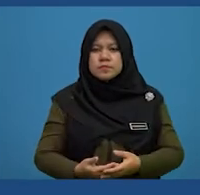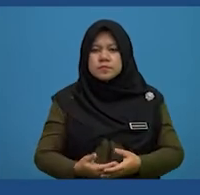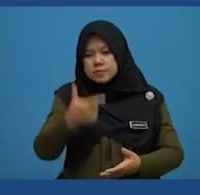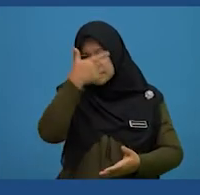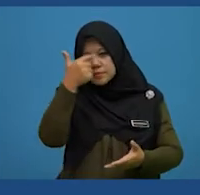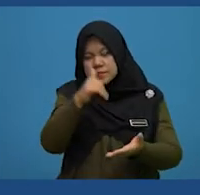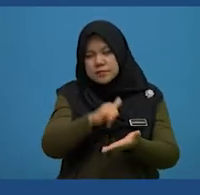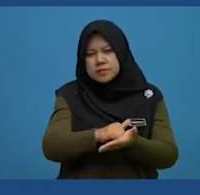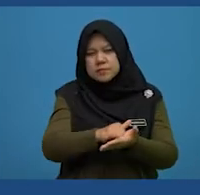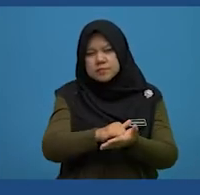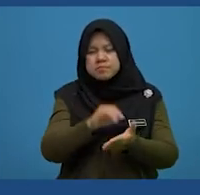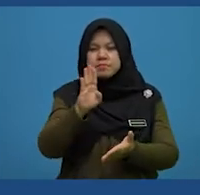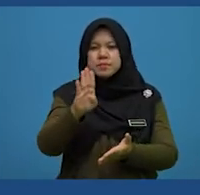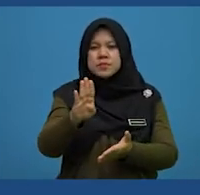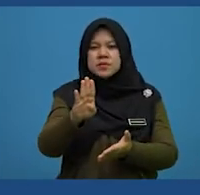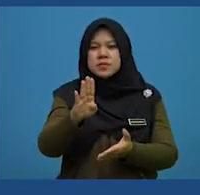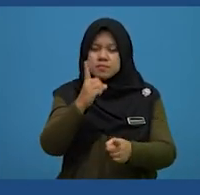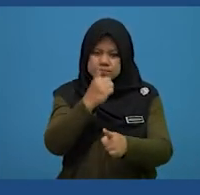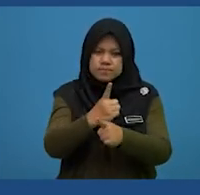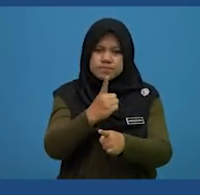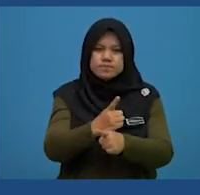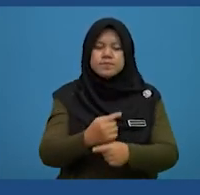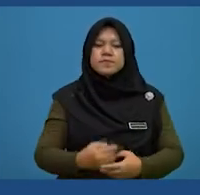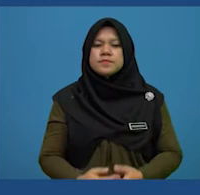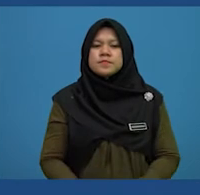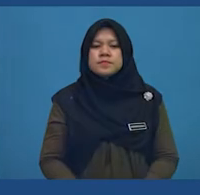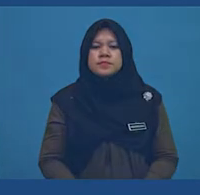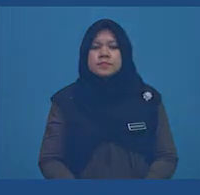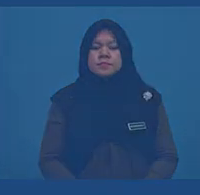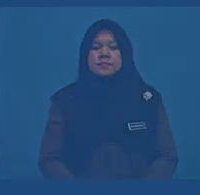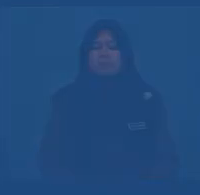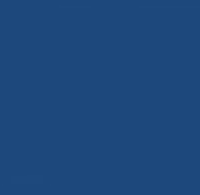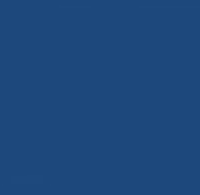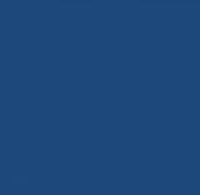Therefore, option B is the best answer.